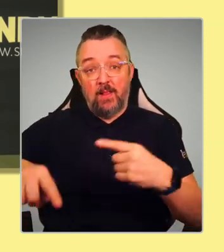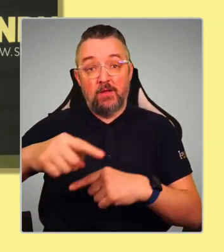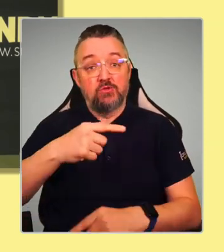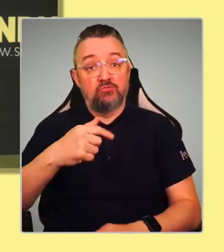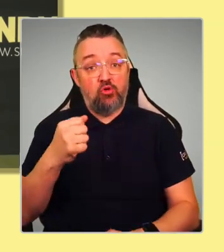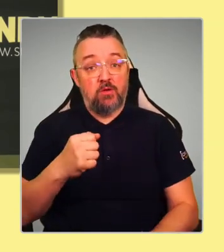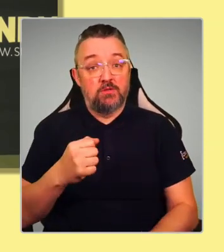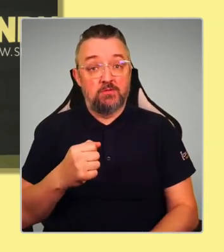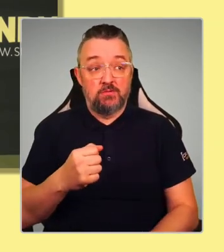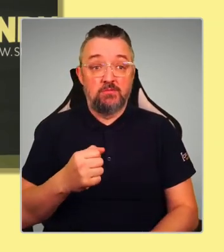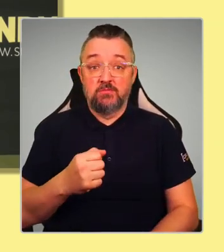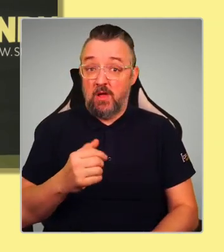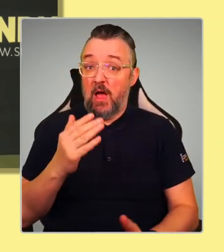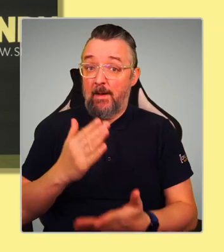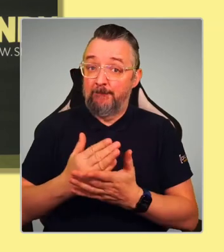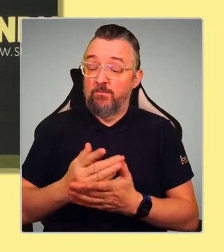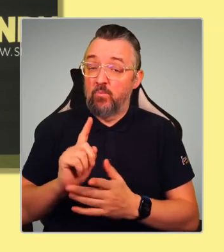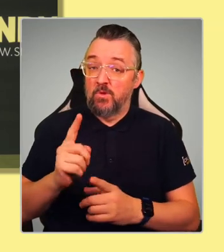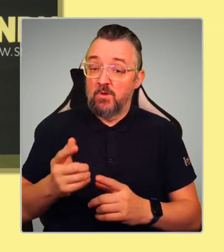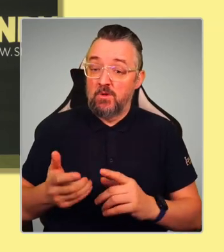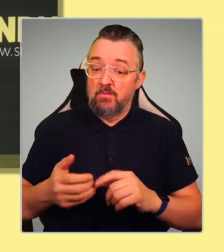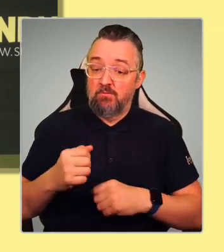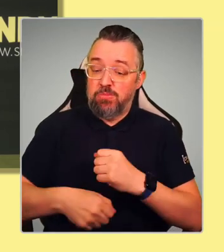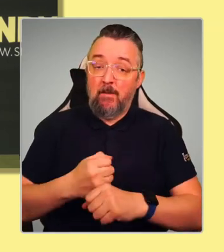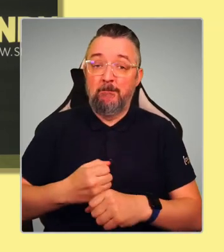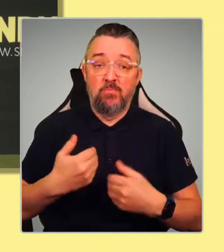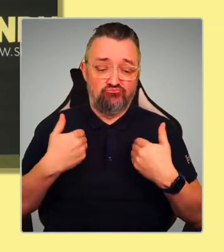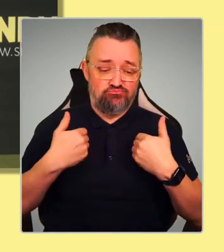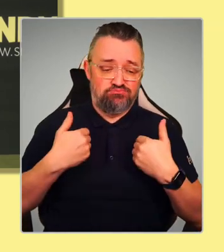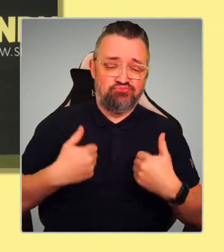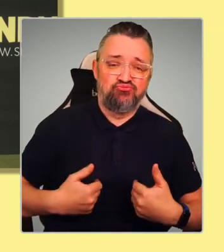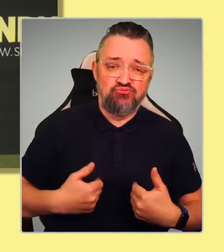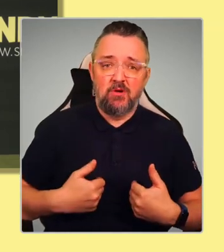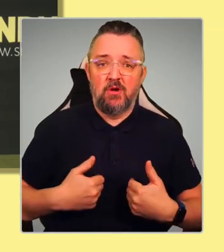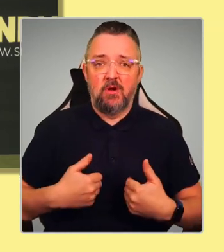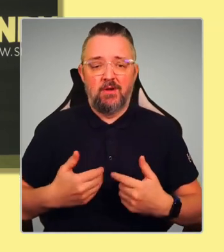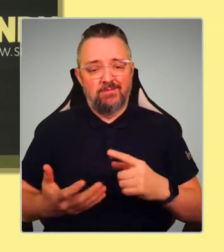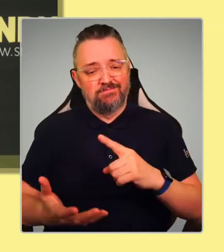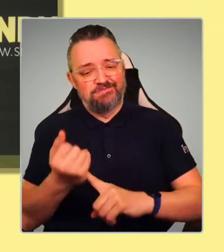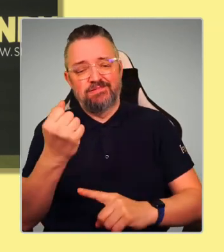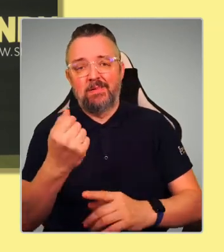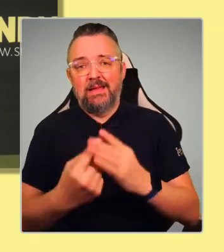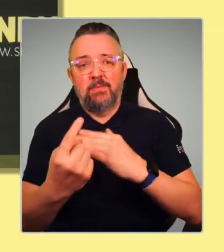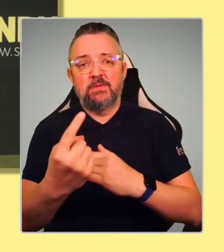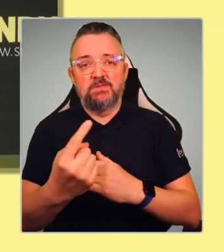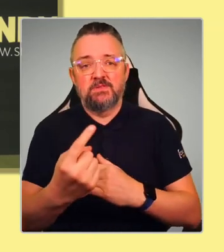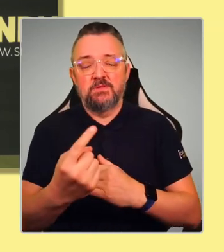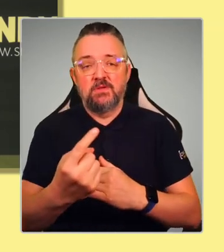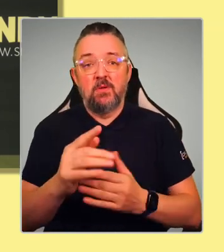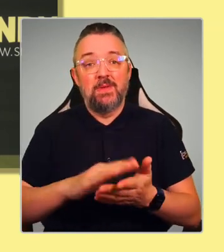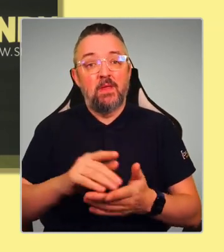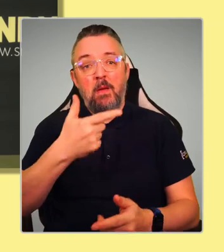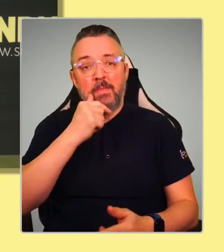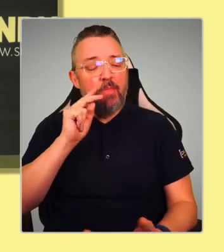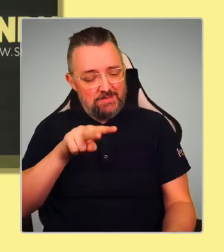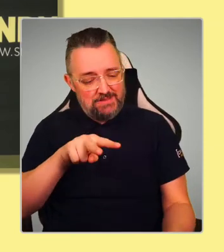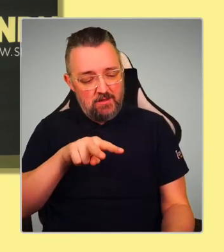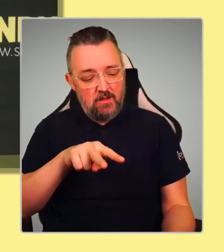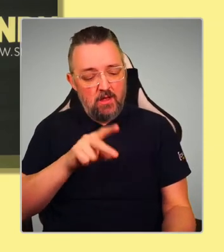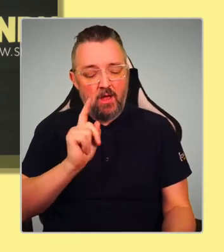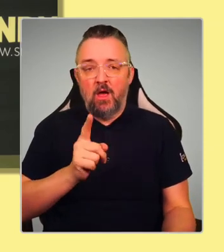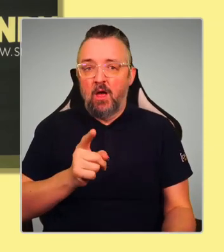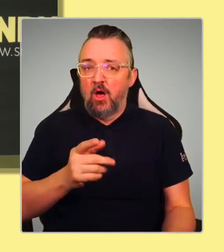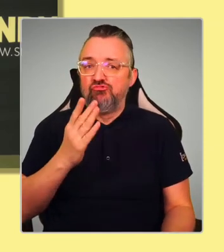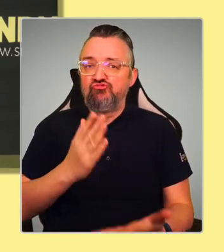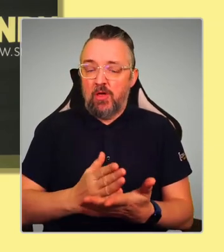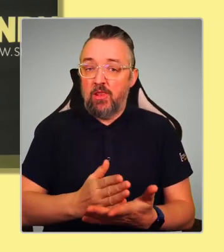fairer as a result of independence, making it real to people so that they can see it. And that's the second thing I think we need.